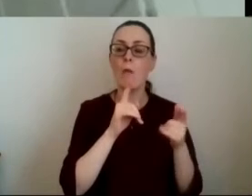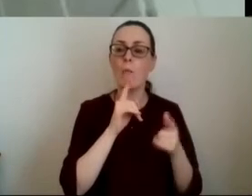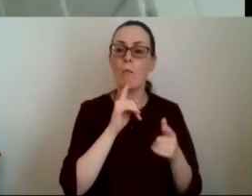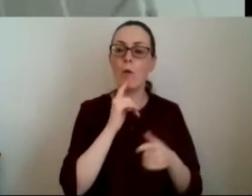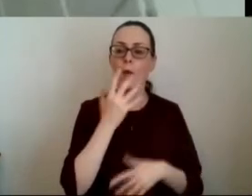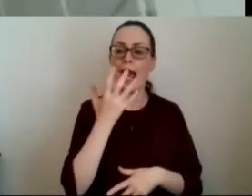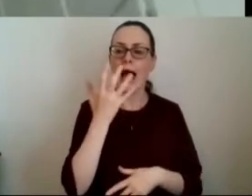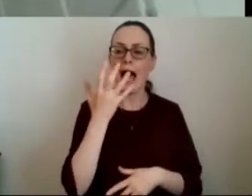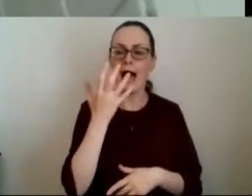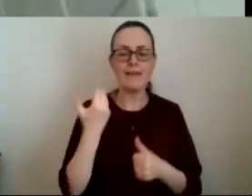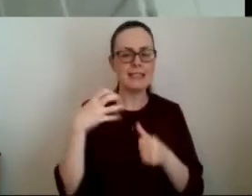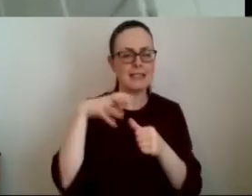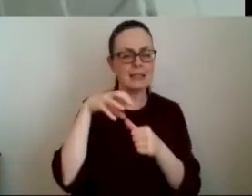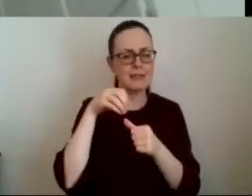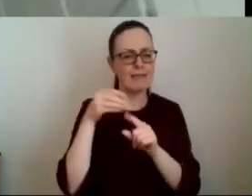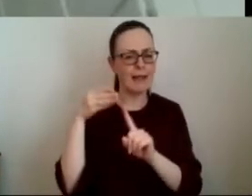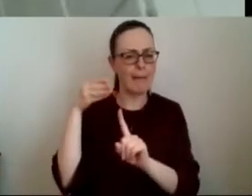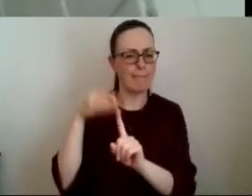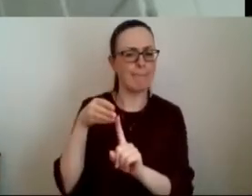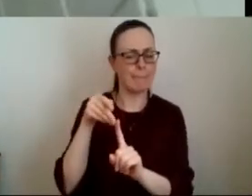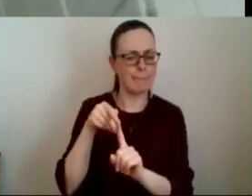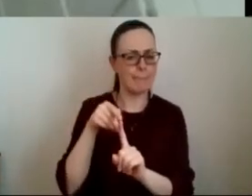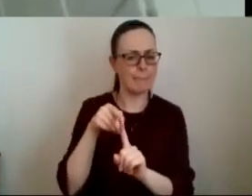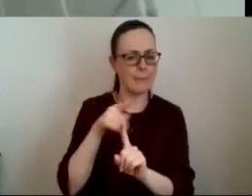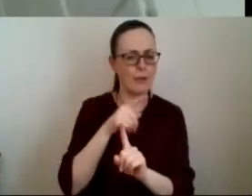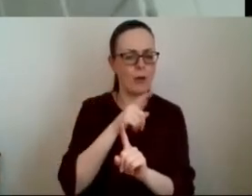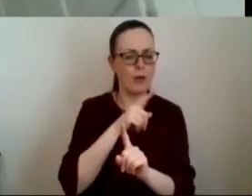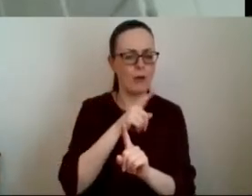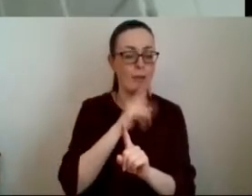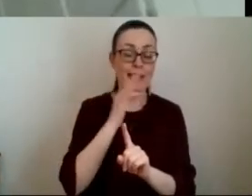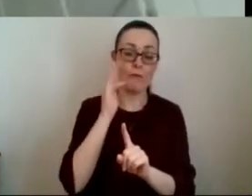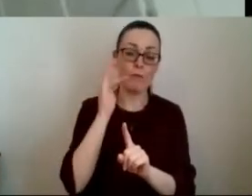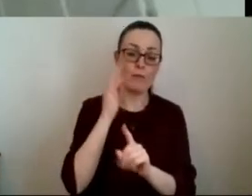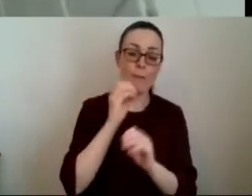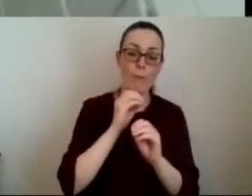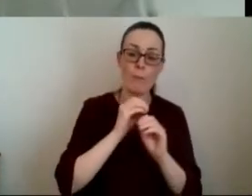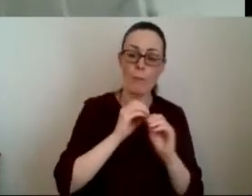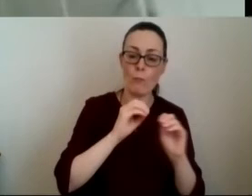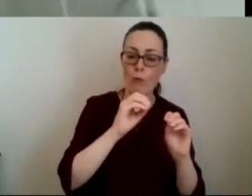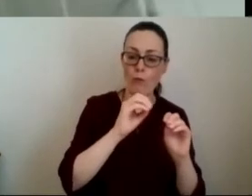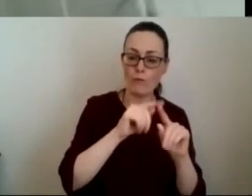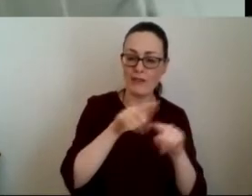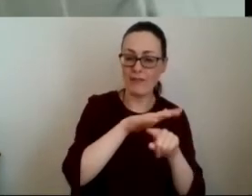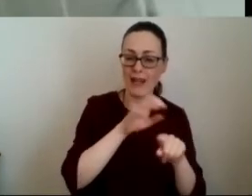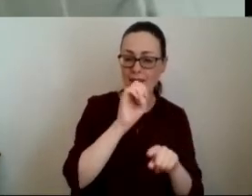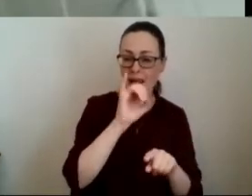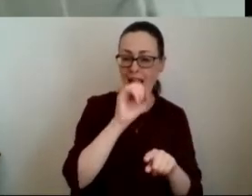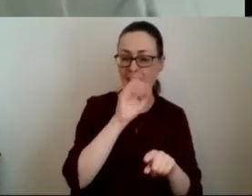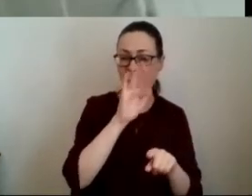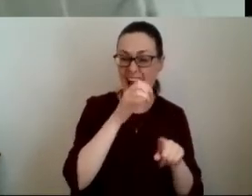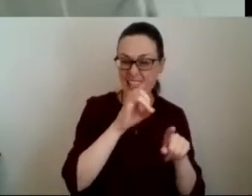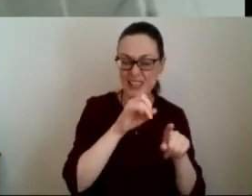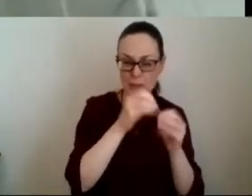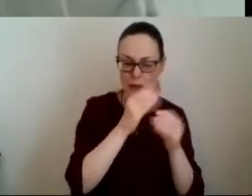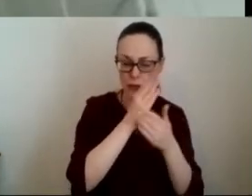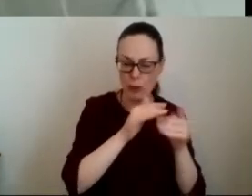uh remit um and to to move into the areas that uh eilish talks about and they're obvious ones i